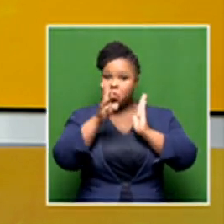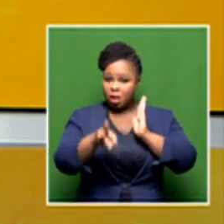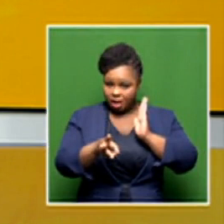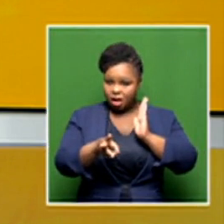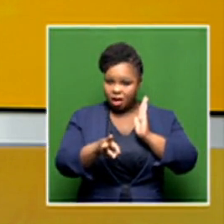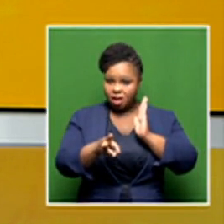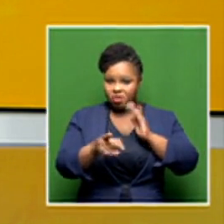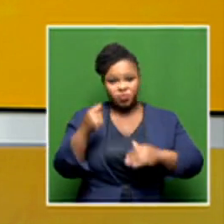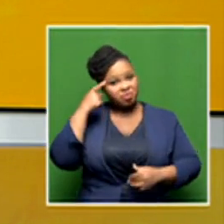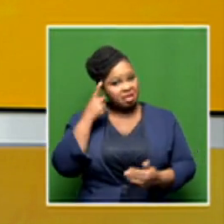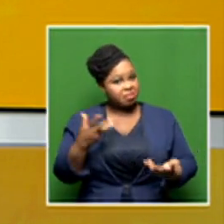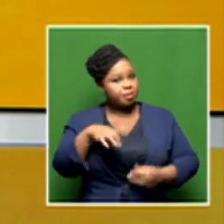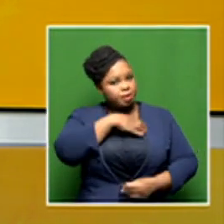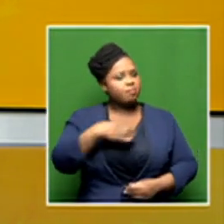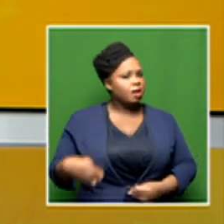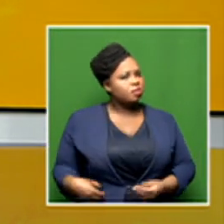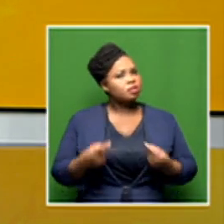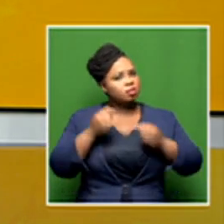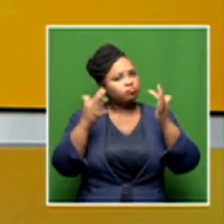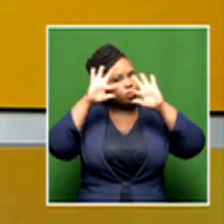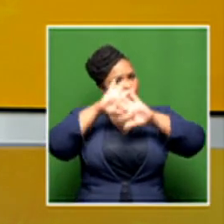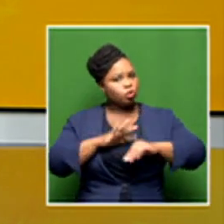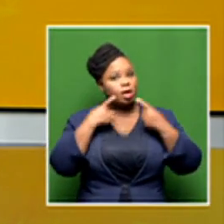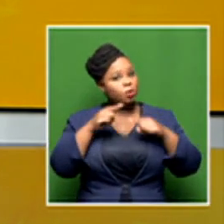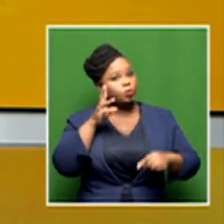more restrictions that that's what the president may announce tonight?